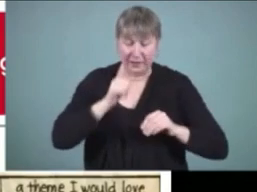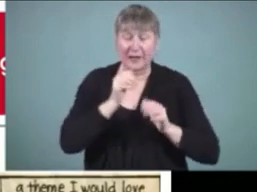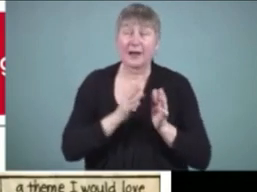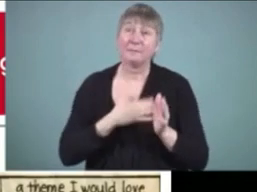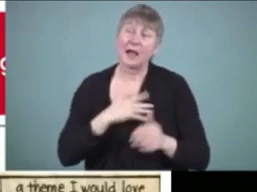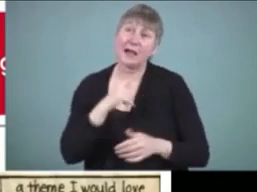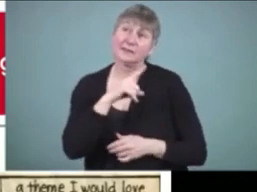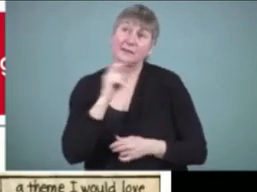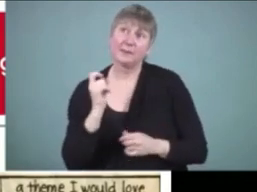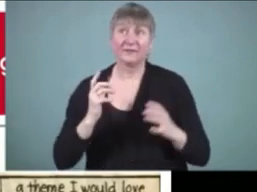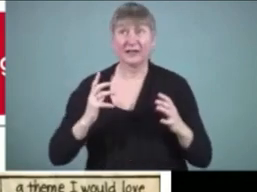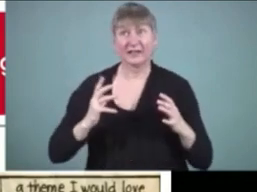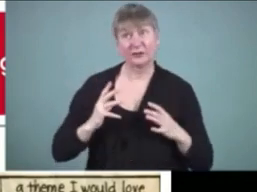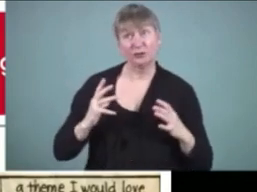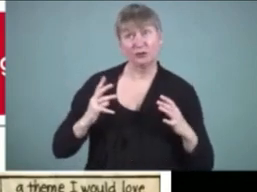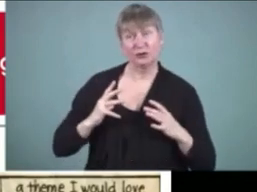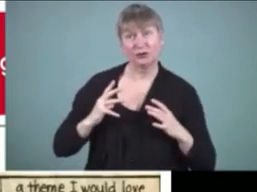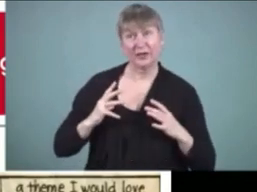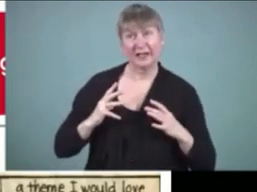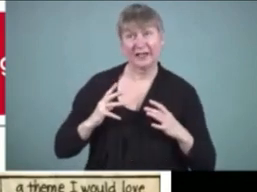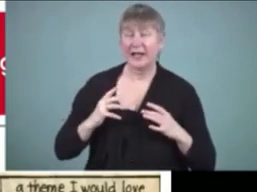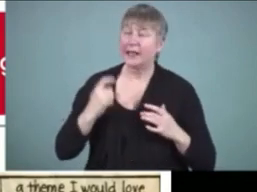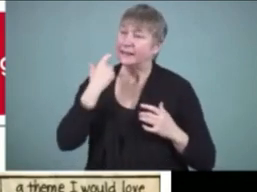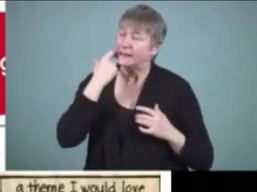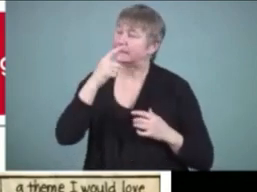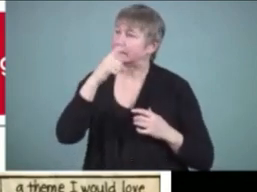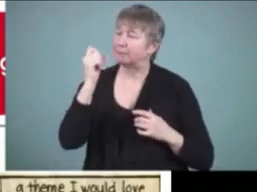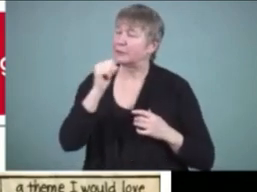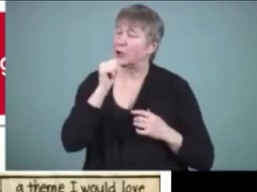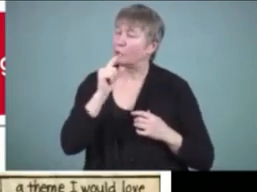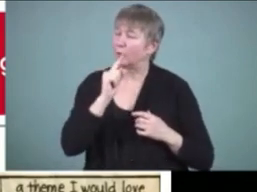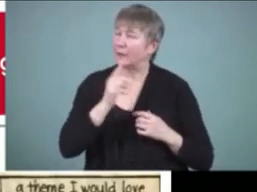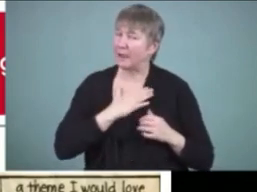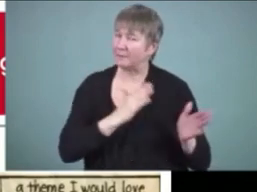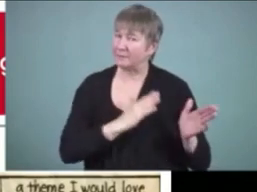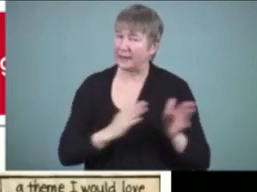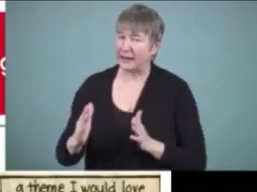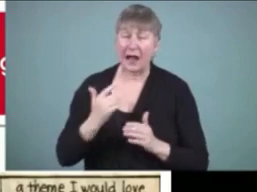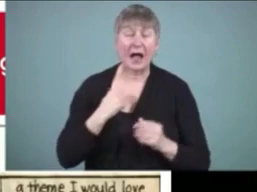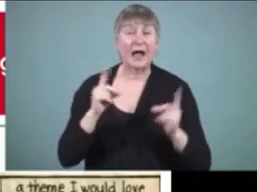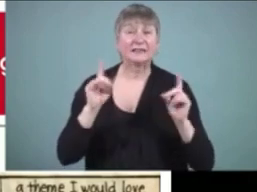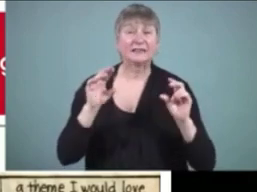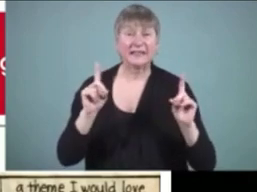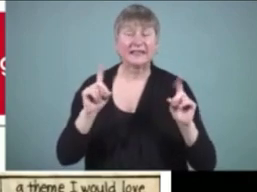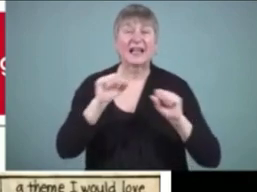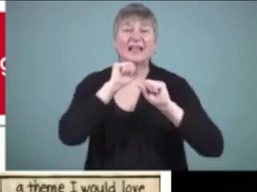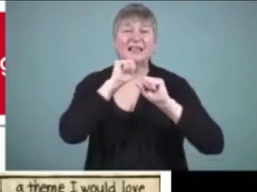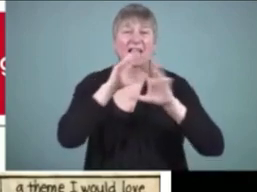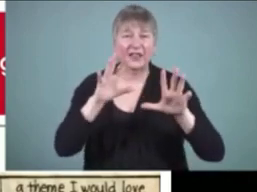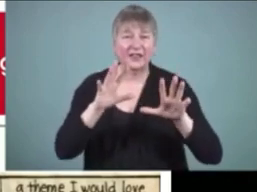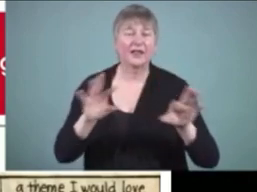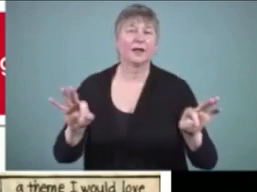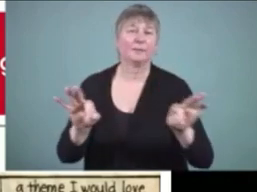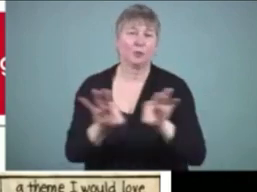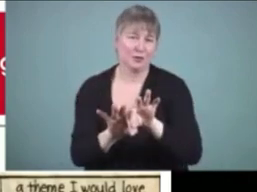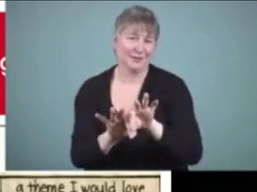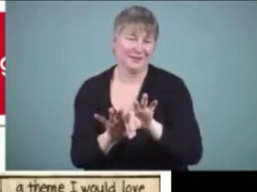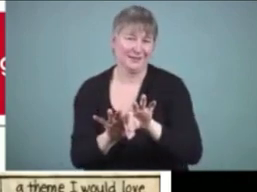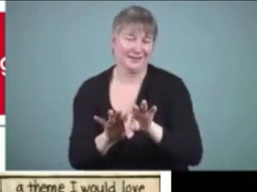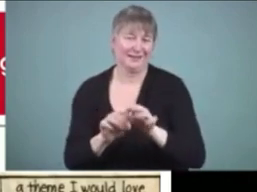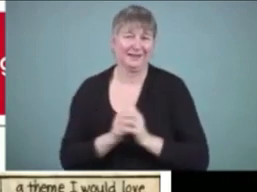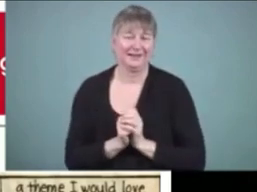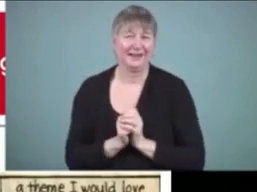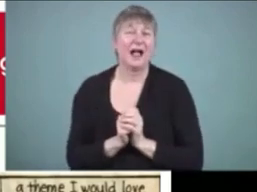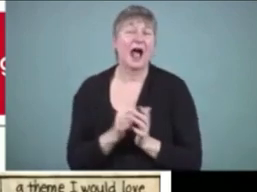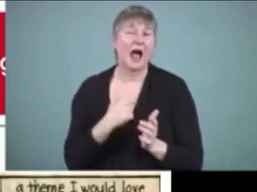vacation, this summer did not turn out as I had planned. I accomplished absolutely nothing that was noteworthy or remarkable. A